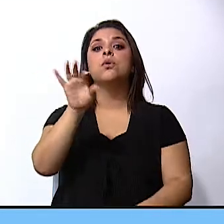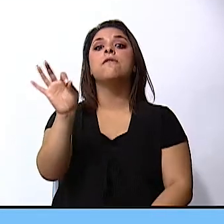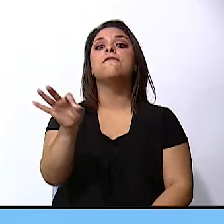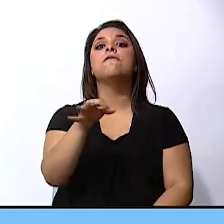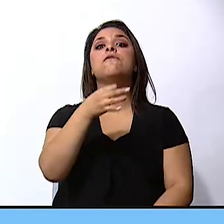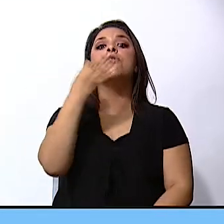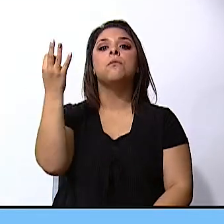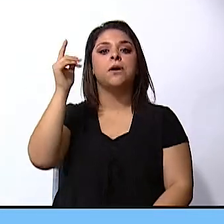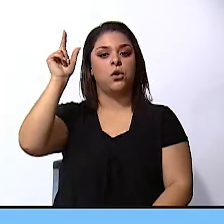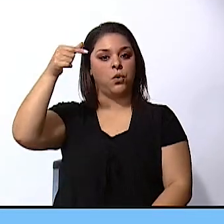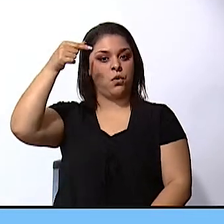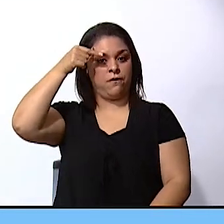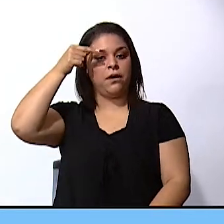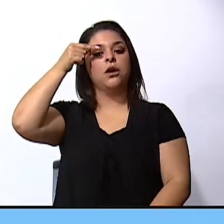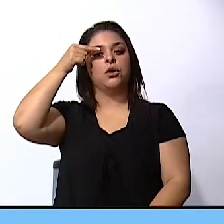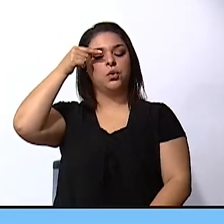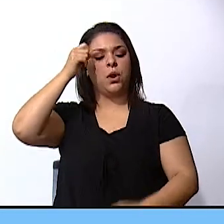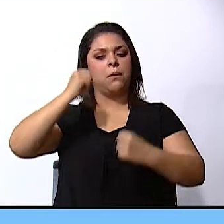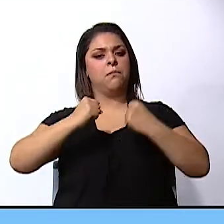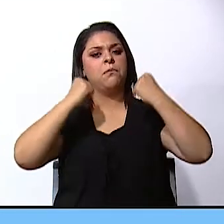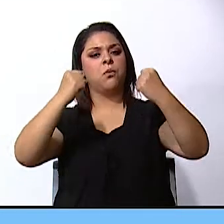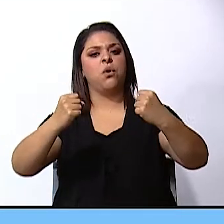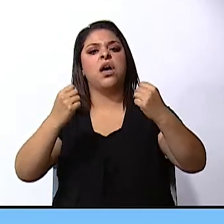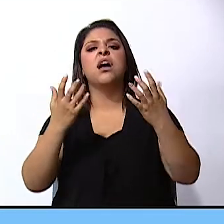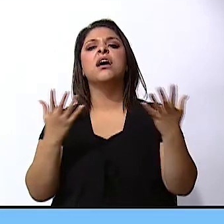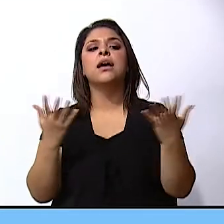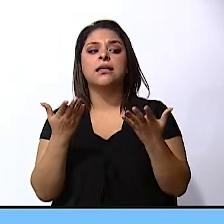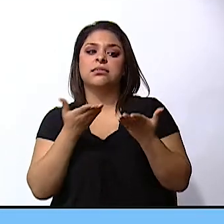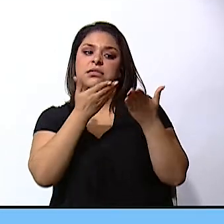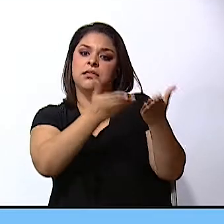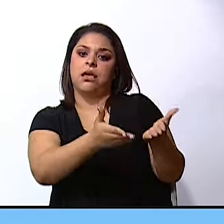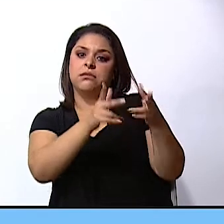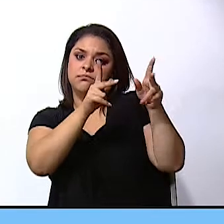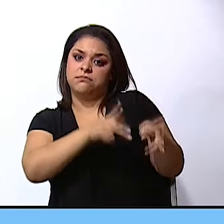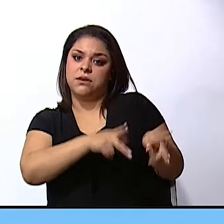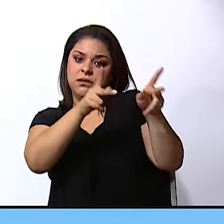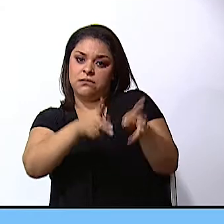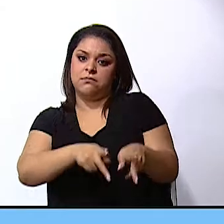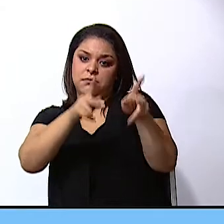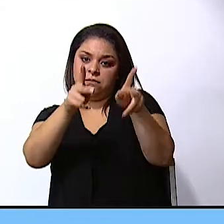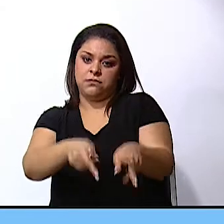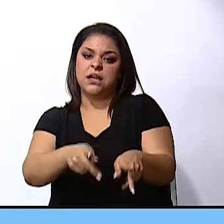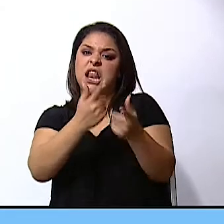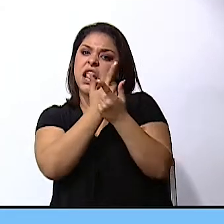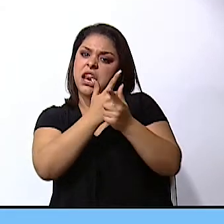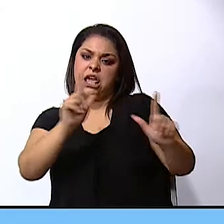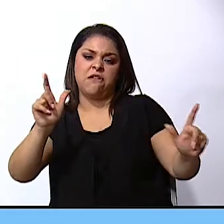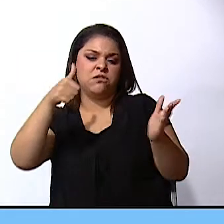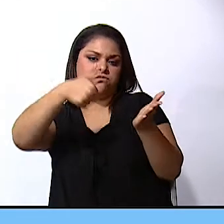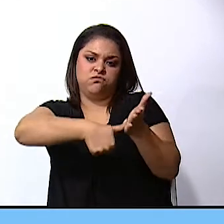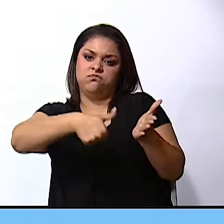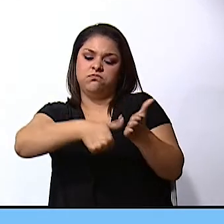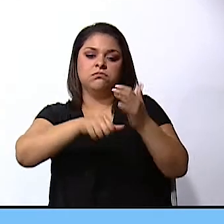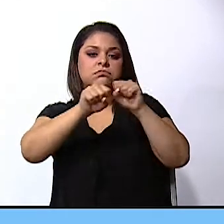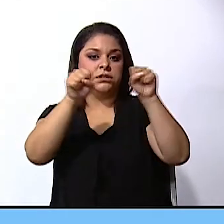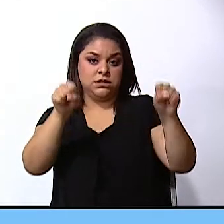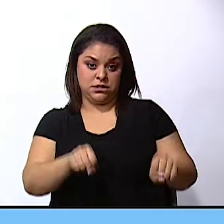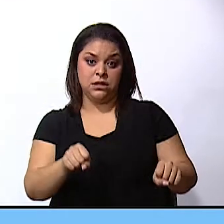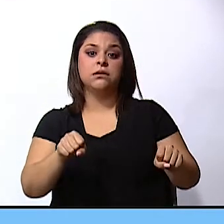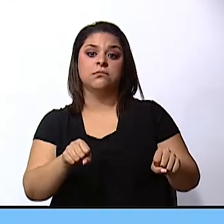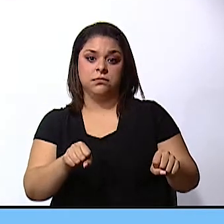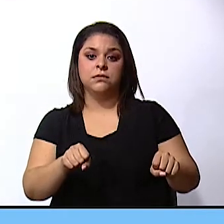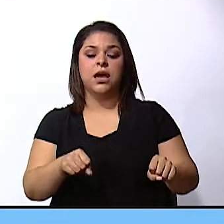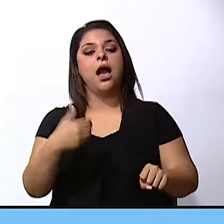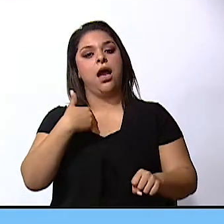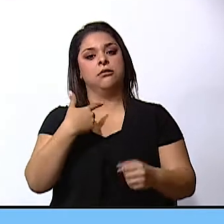government in which the power is given to people for a free electoral system and let's see some